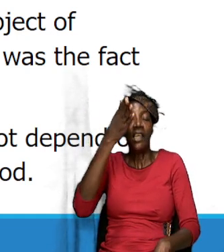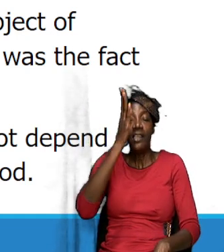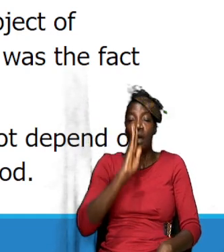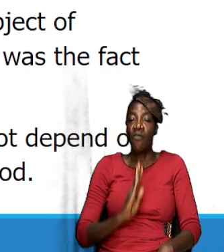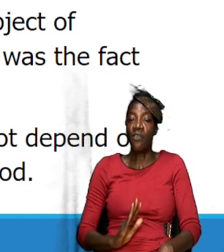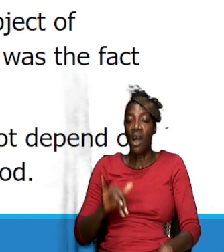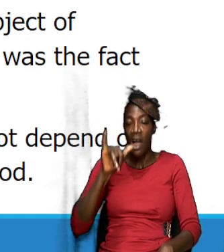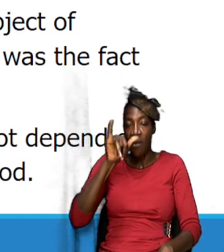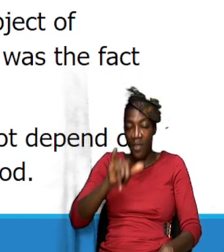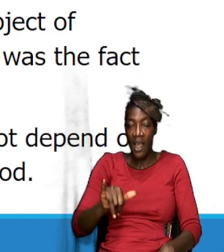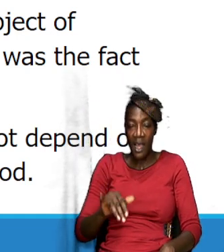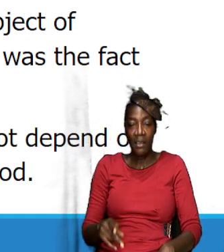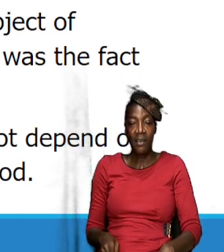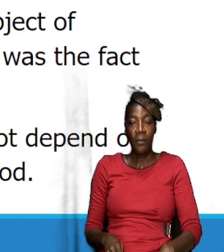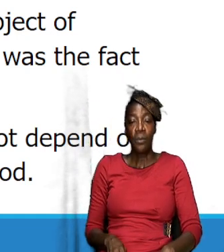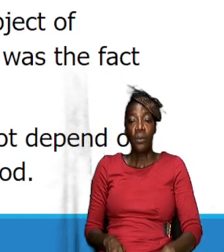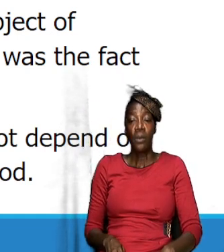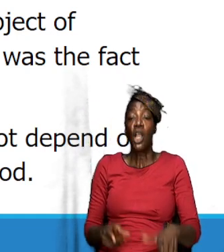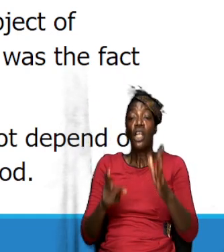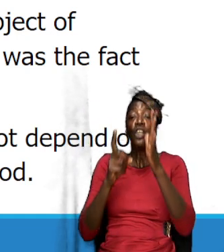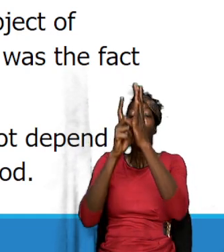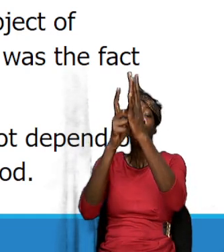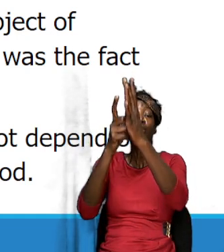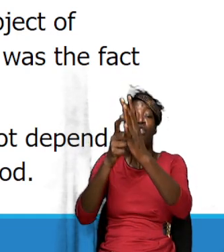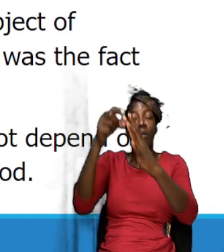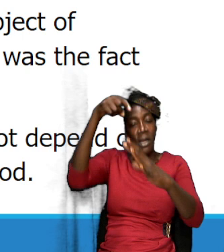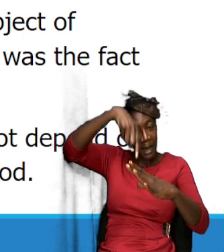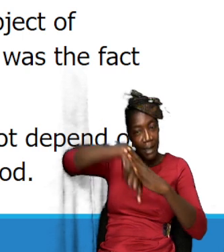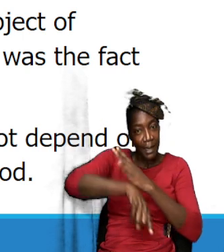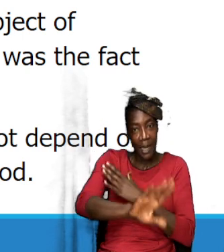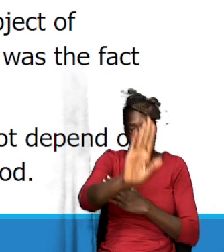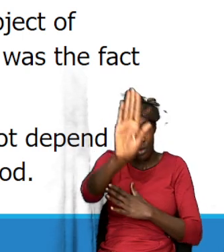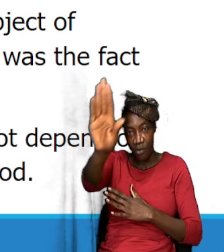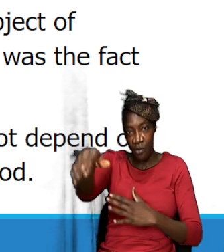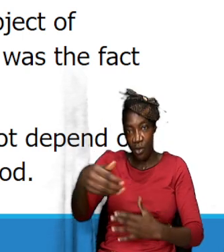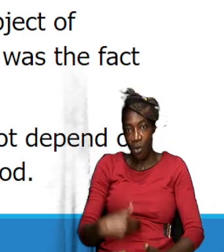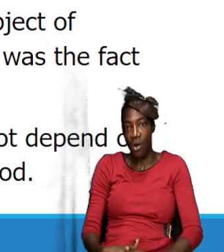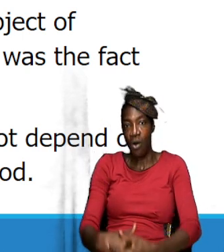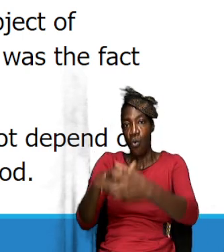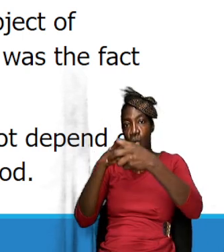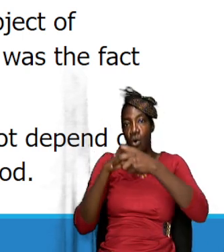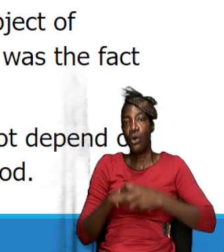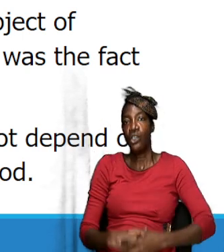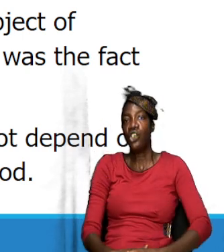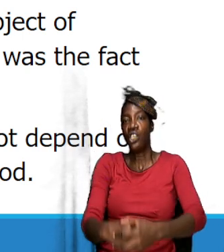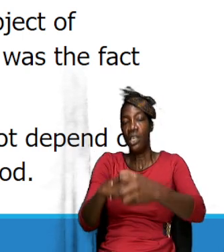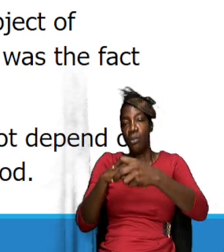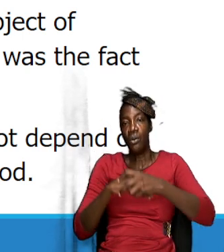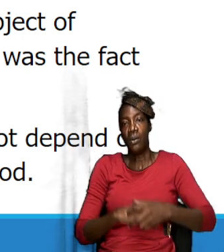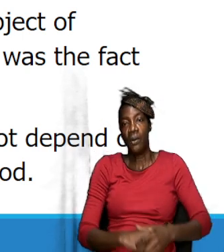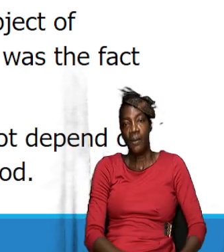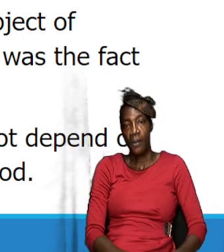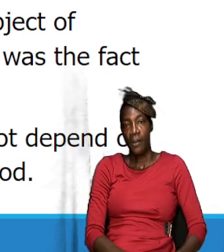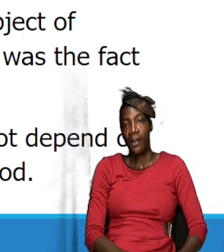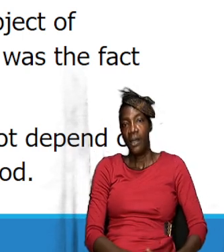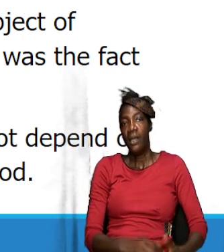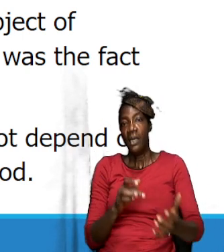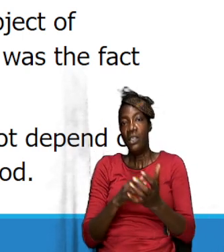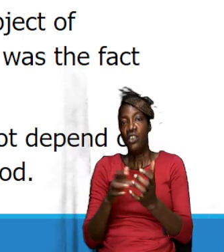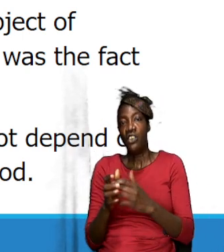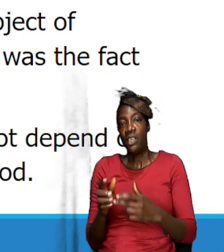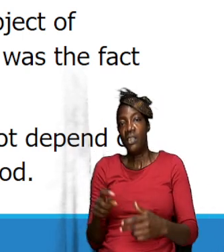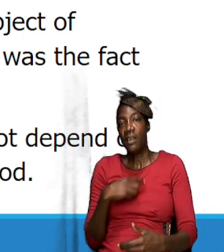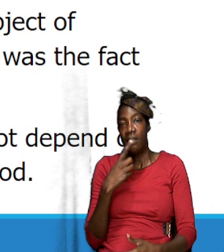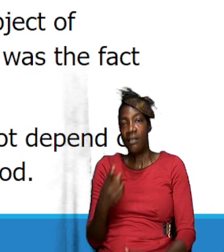that determines the depth of your worship ok so that's what Jesus was saying